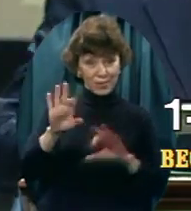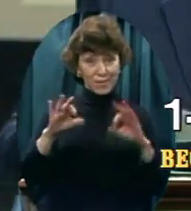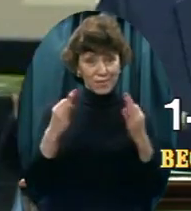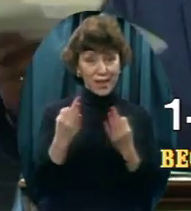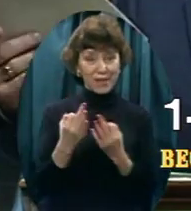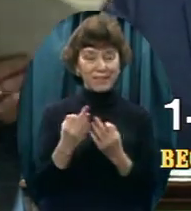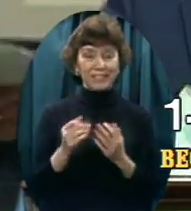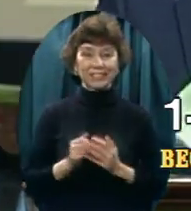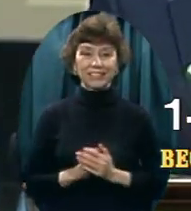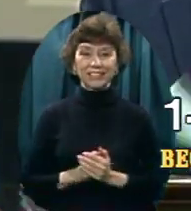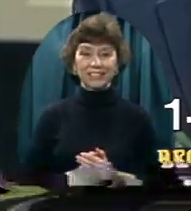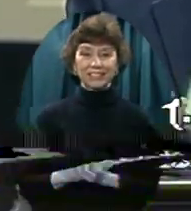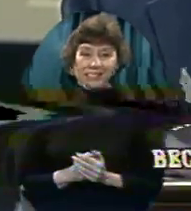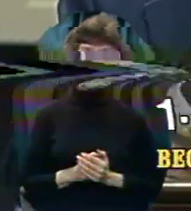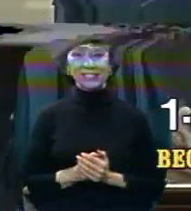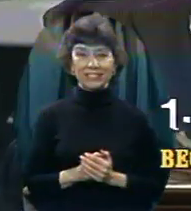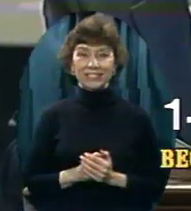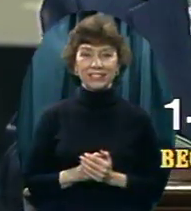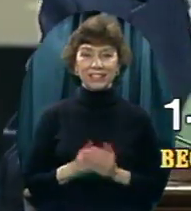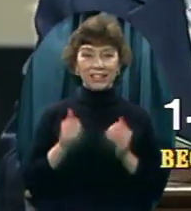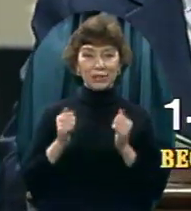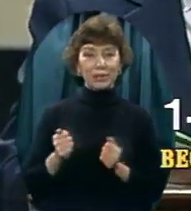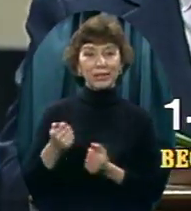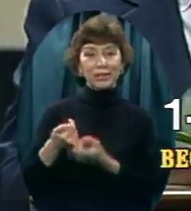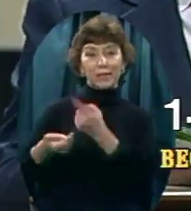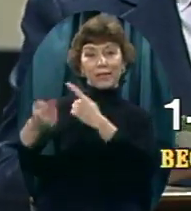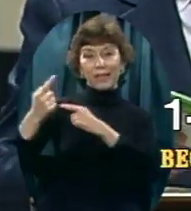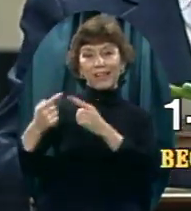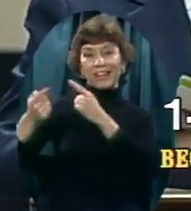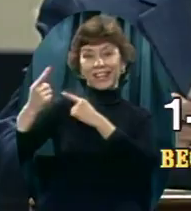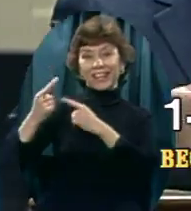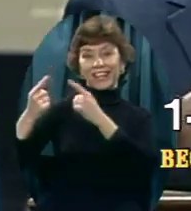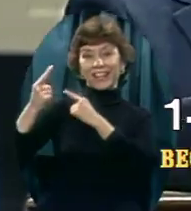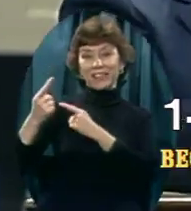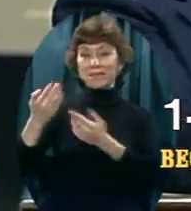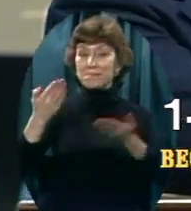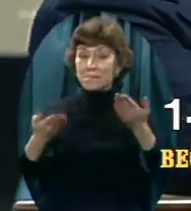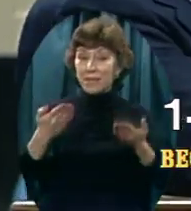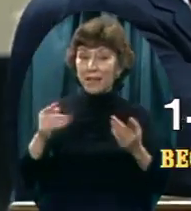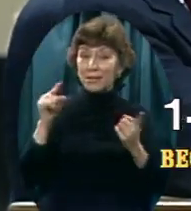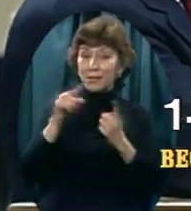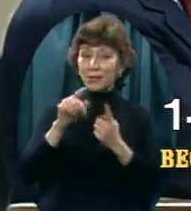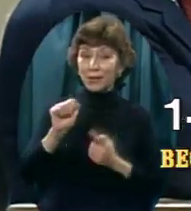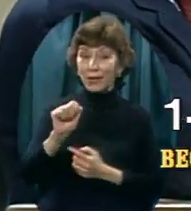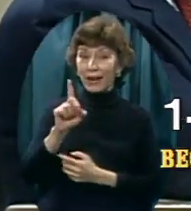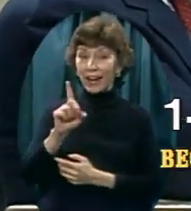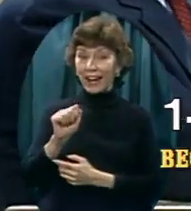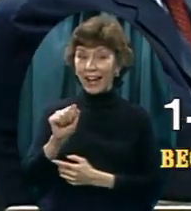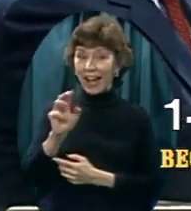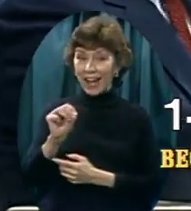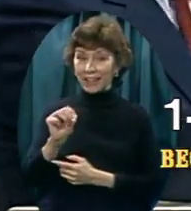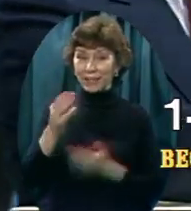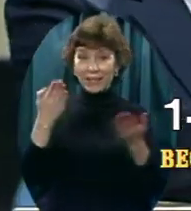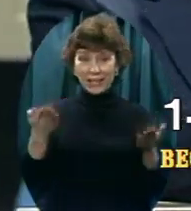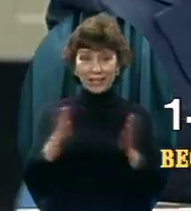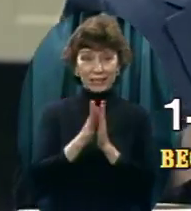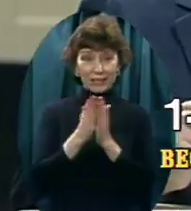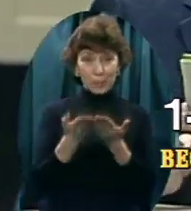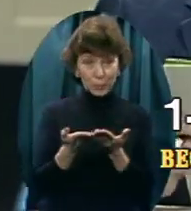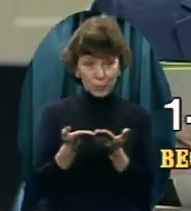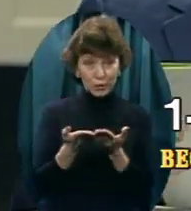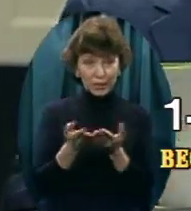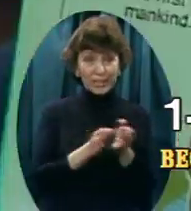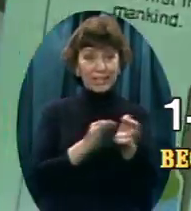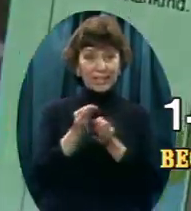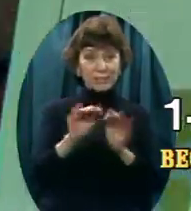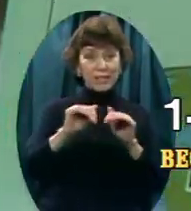almost all the way back to Adam. And here is a book that tells you how to do it, how to trace